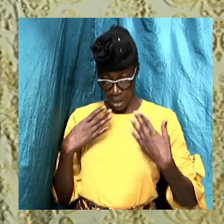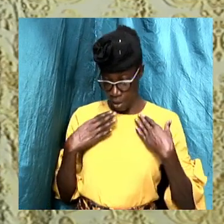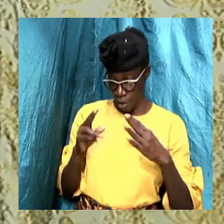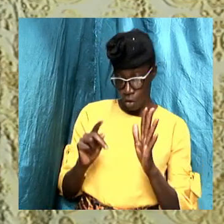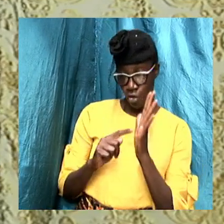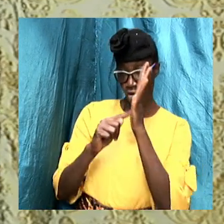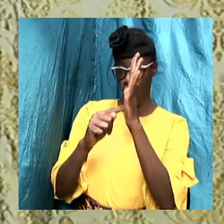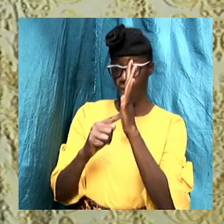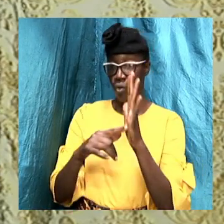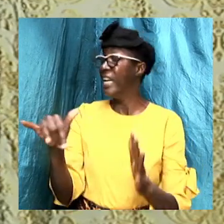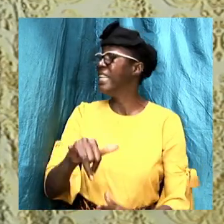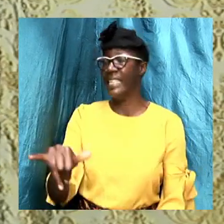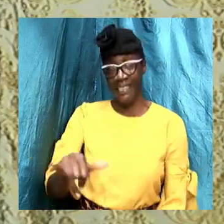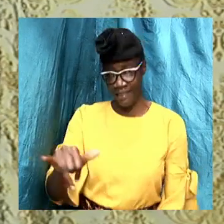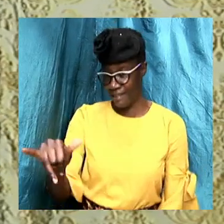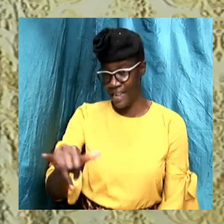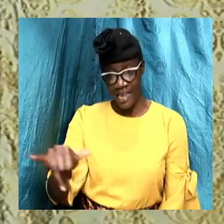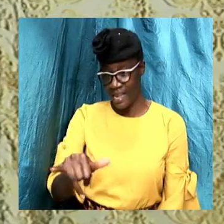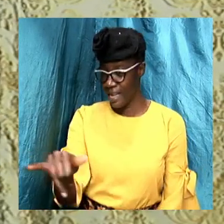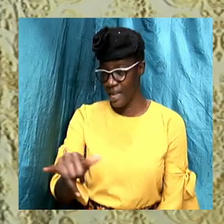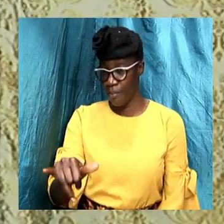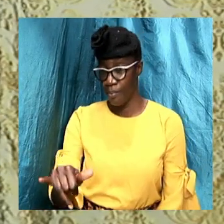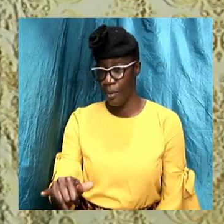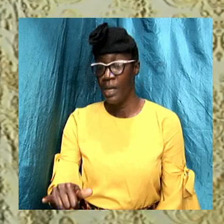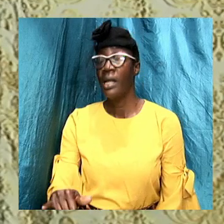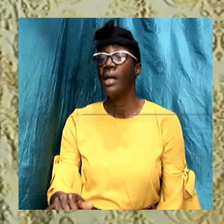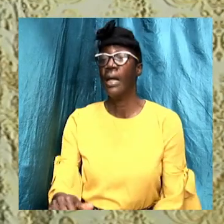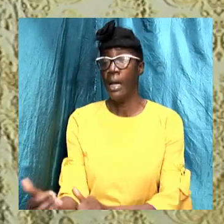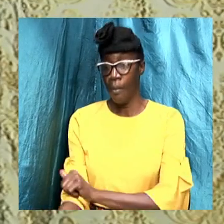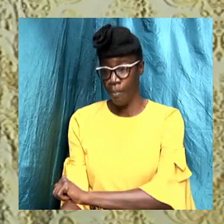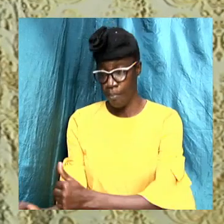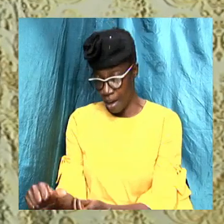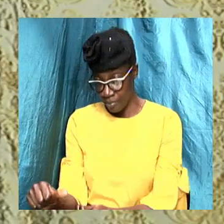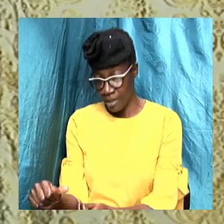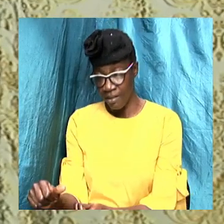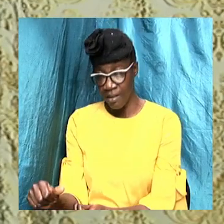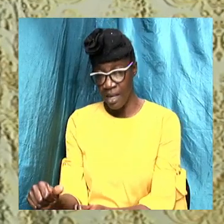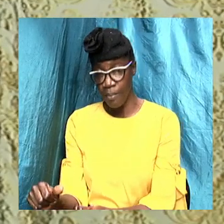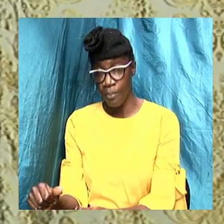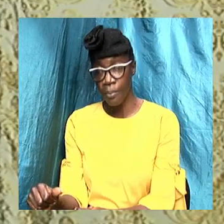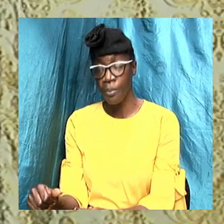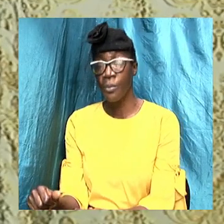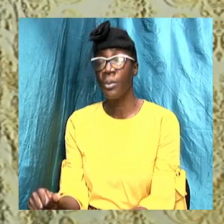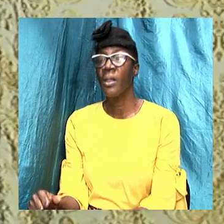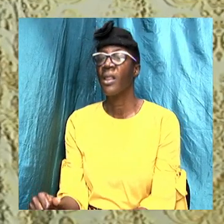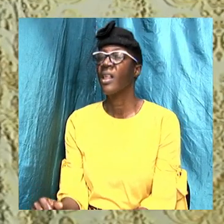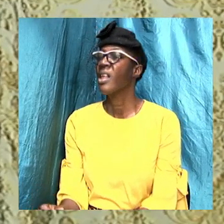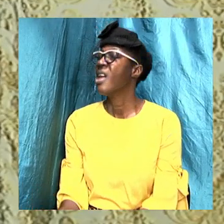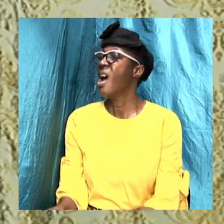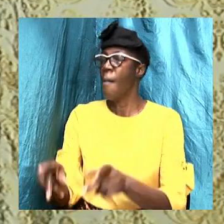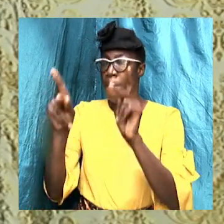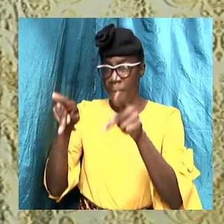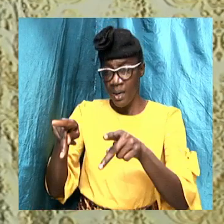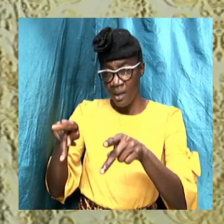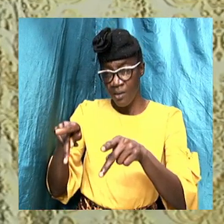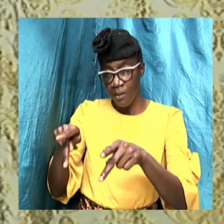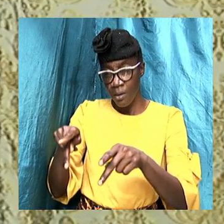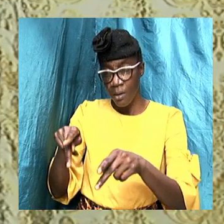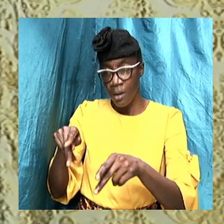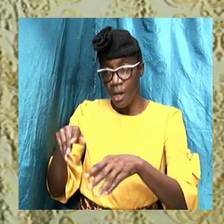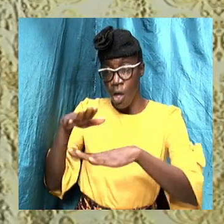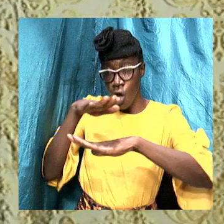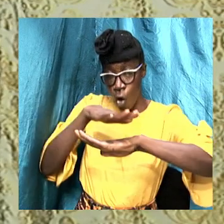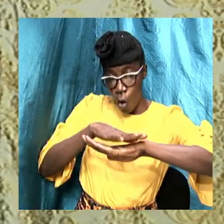is that baptism requires for an individual to be completely submerged